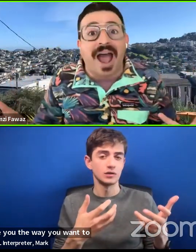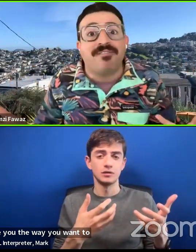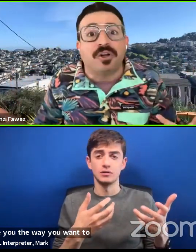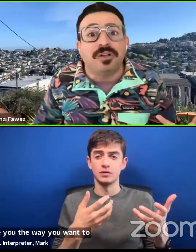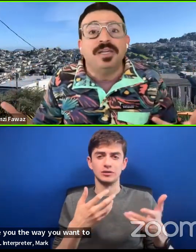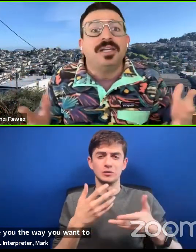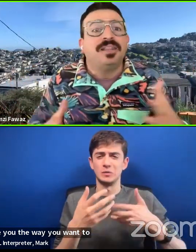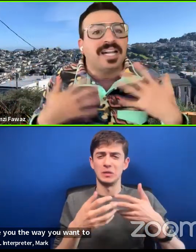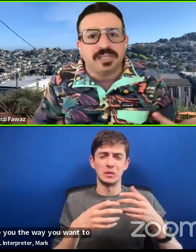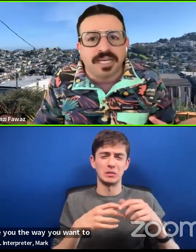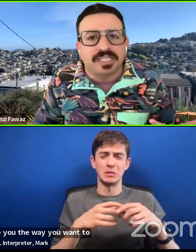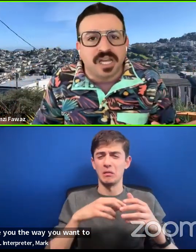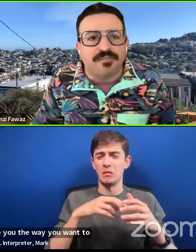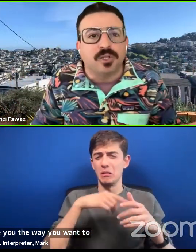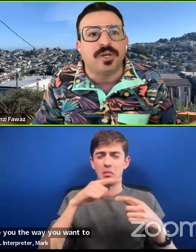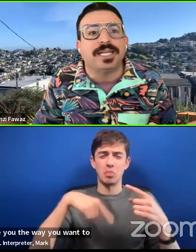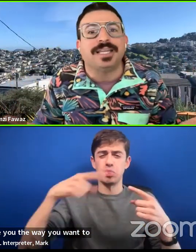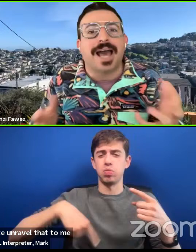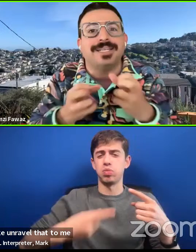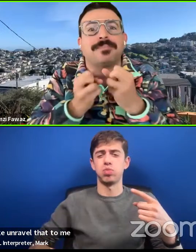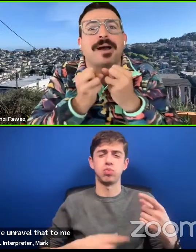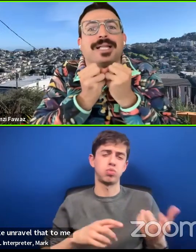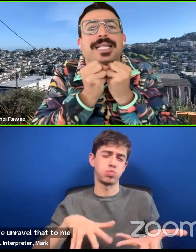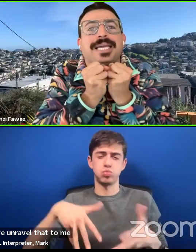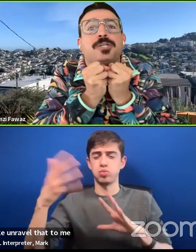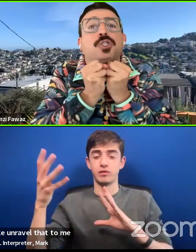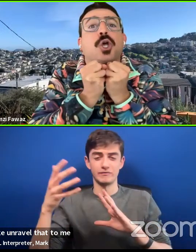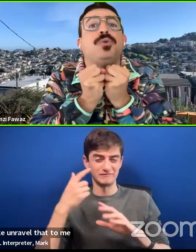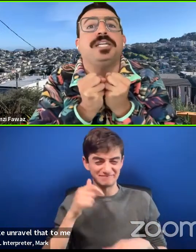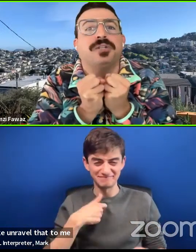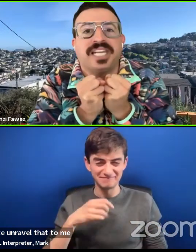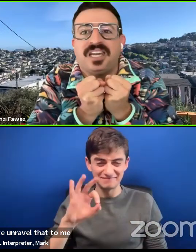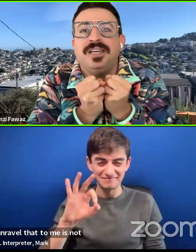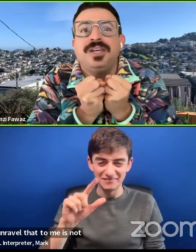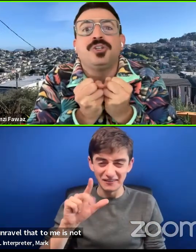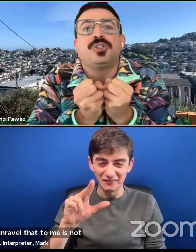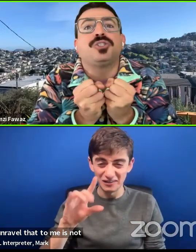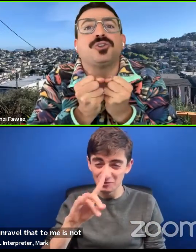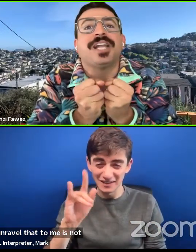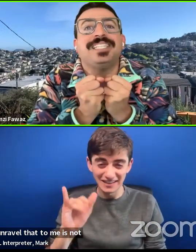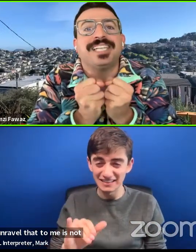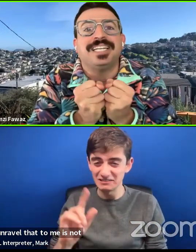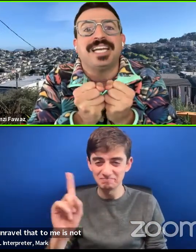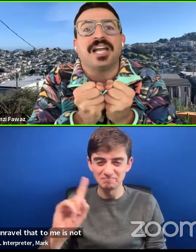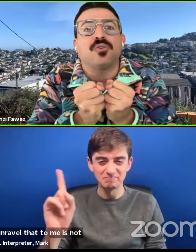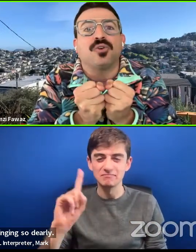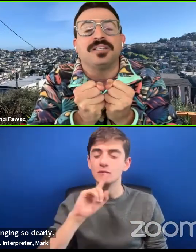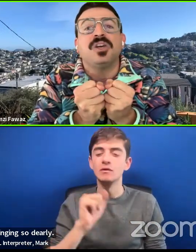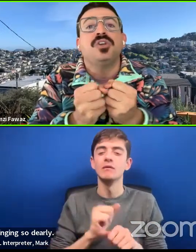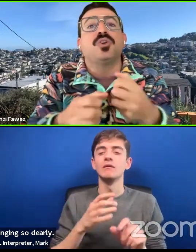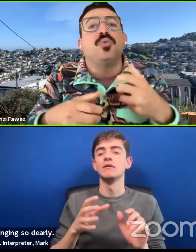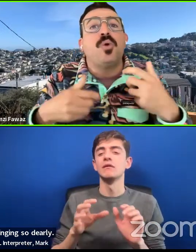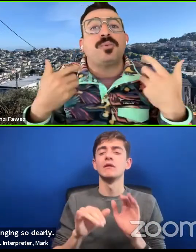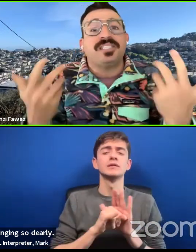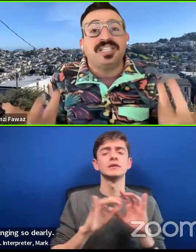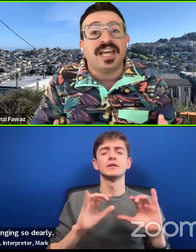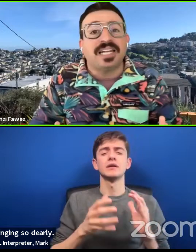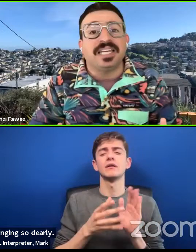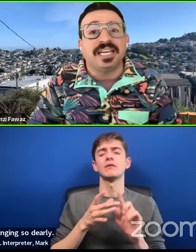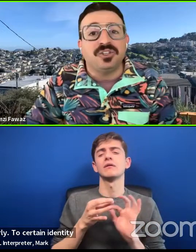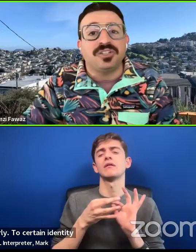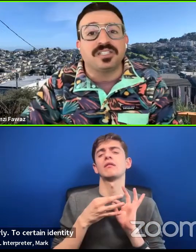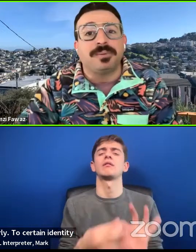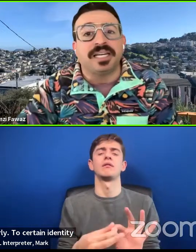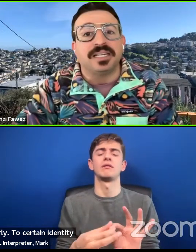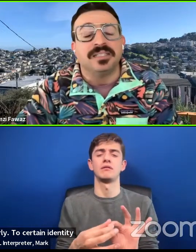are like unravel. That to me is not fluidity. That is about clinging so dearly to certain identity categories. So where we